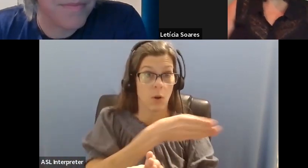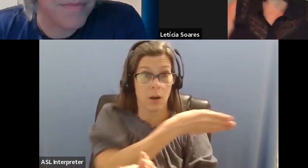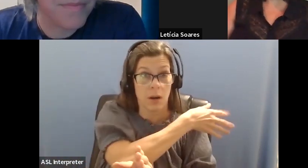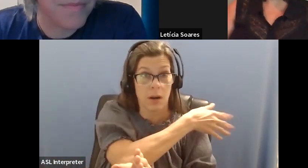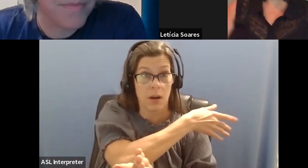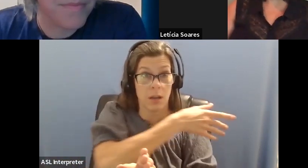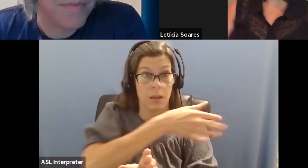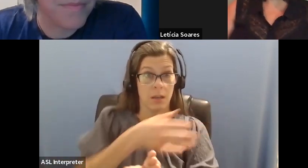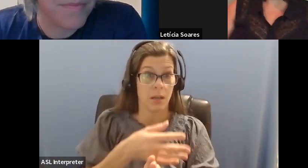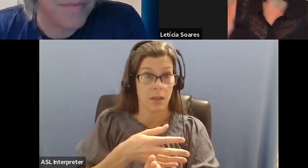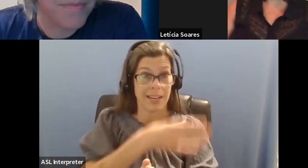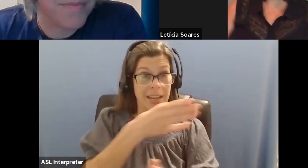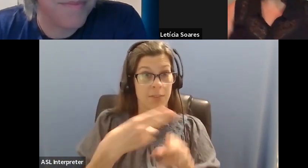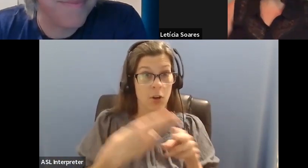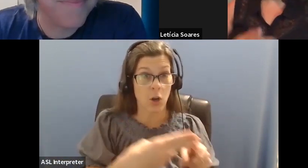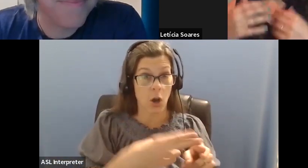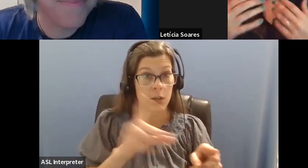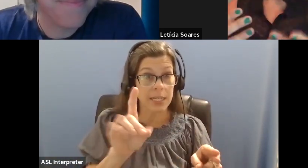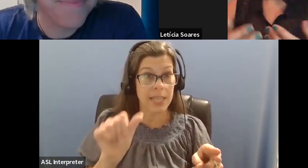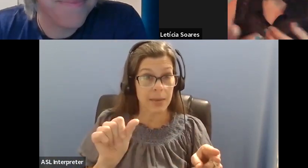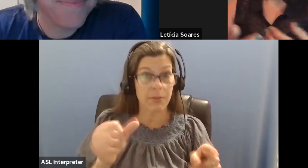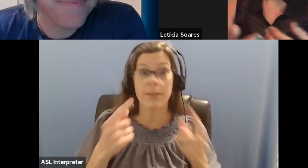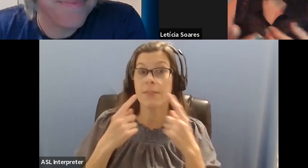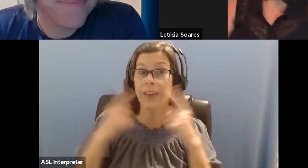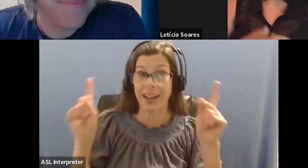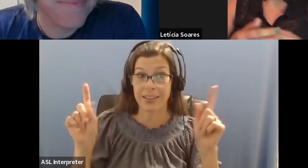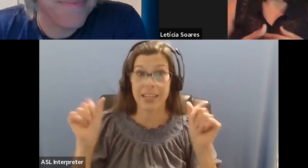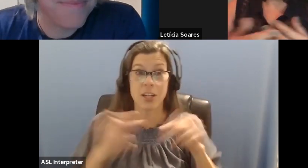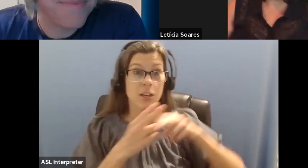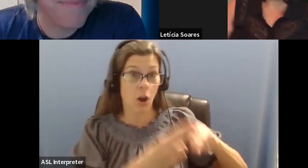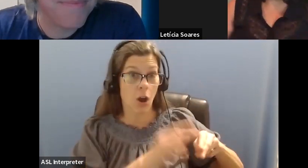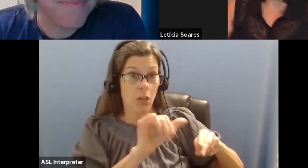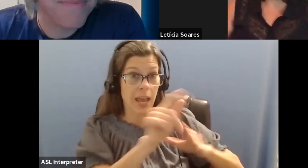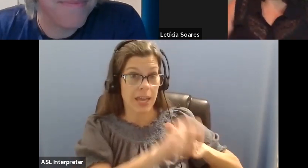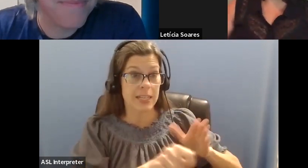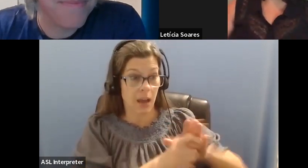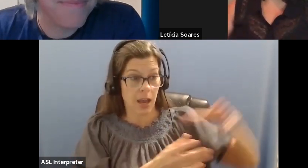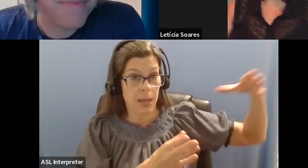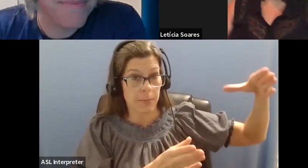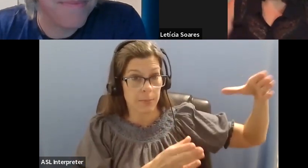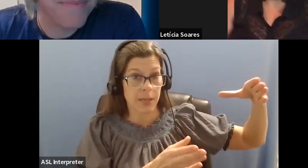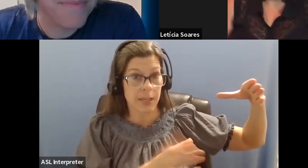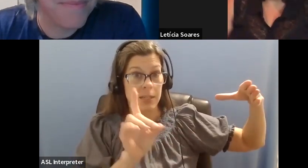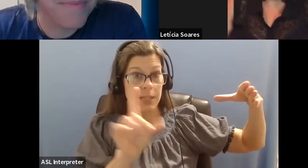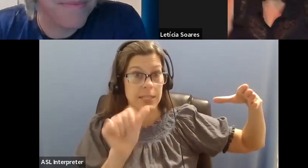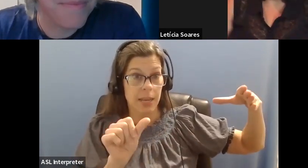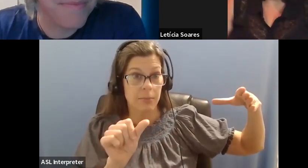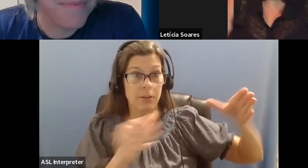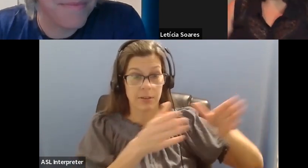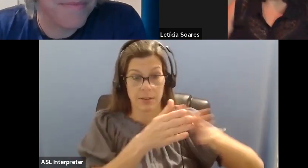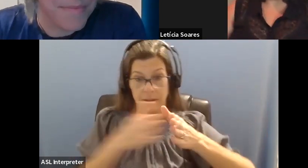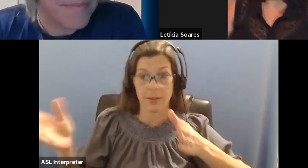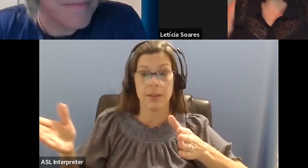and that really set me free, you know, to be able to tell people, I, there's, it's not everything that I can eat.